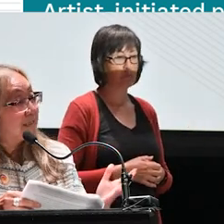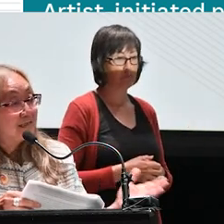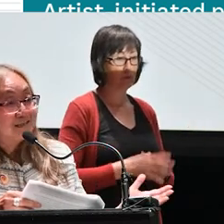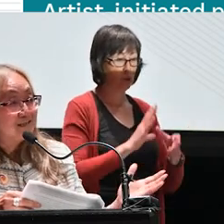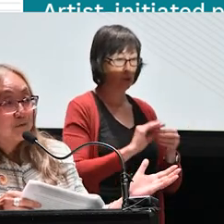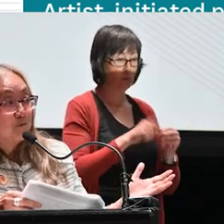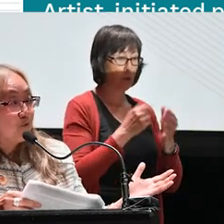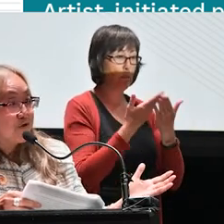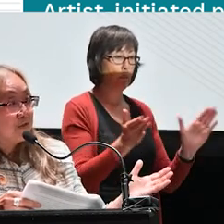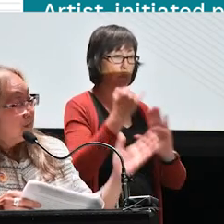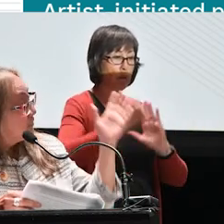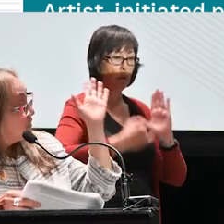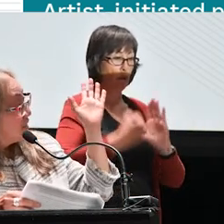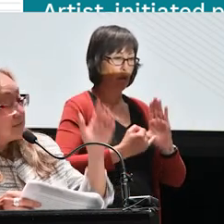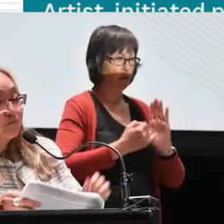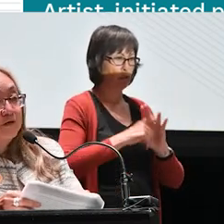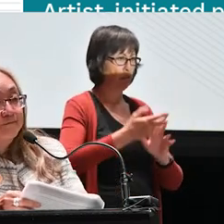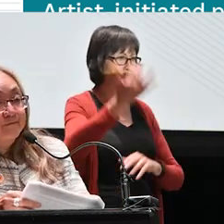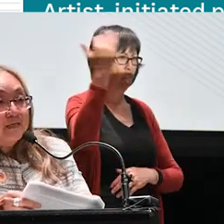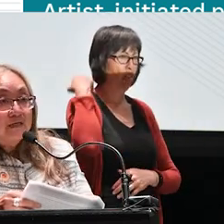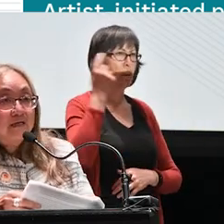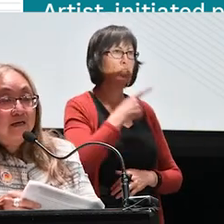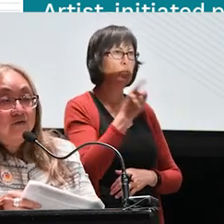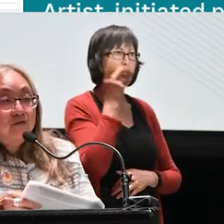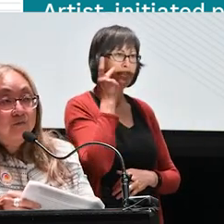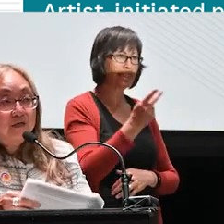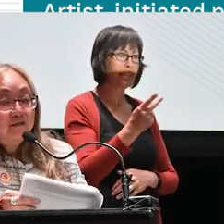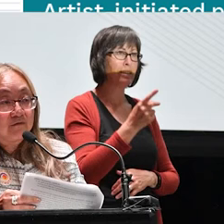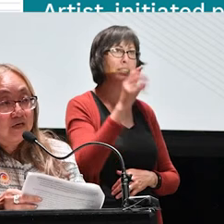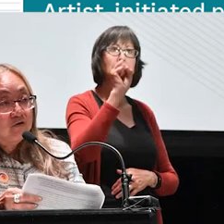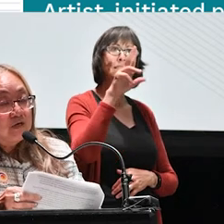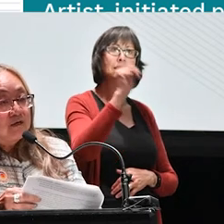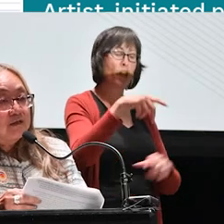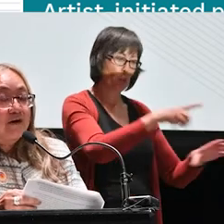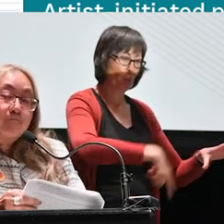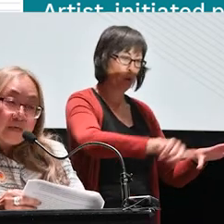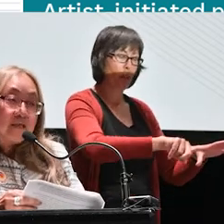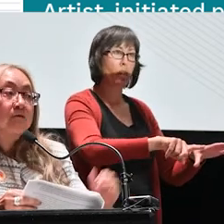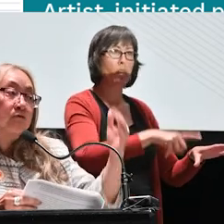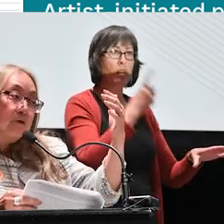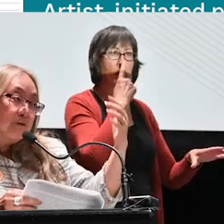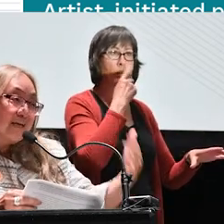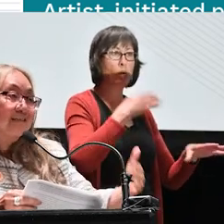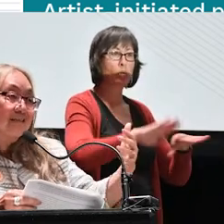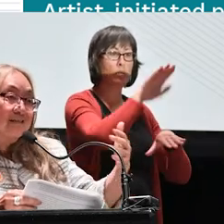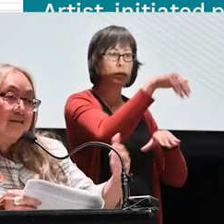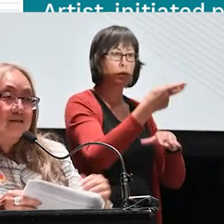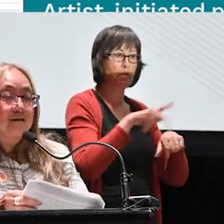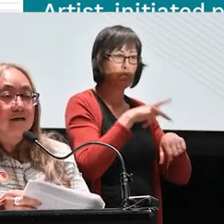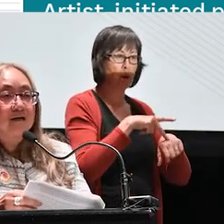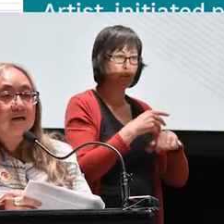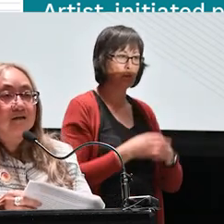around again since time immemorial. You saw that Sunwheel at Nose Hill Park in the video. There have been those places